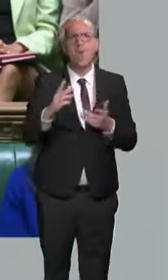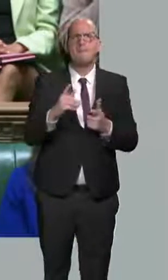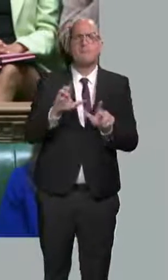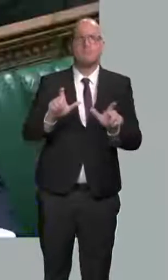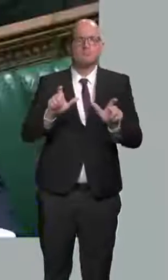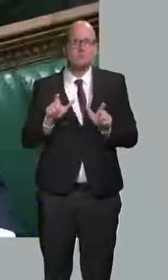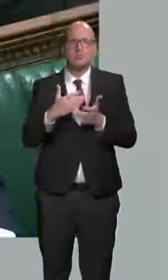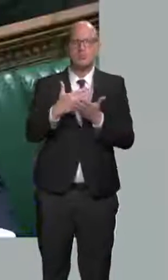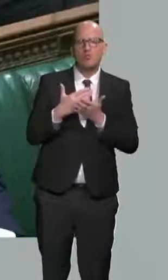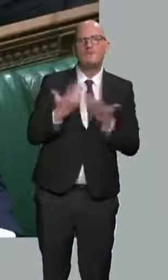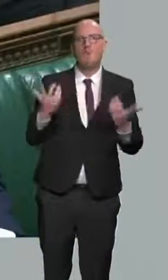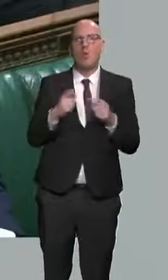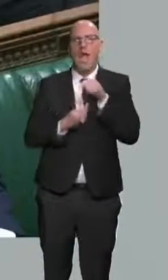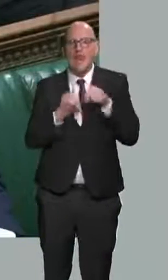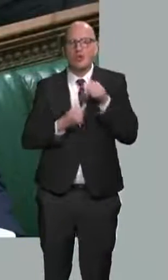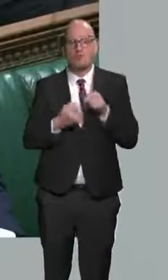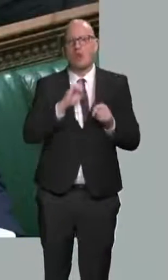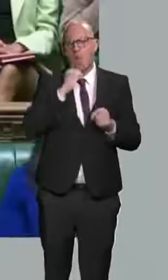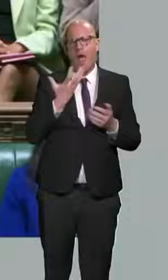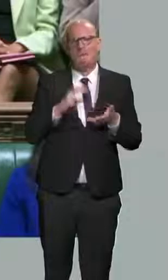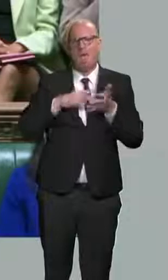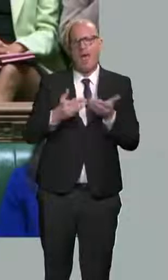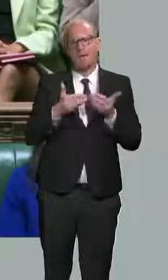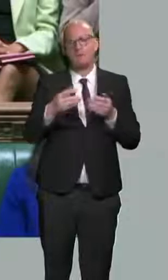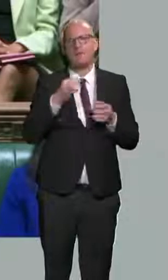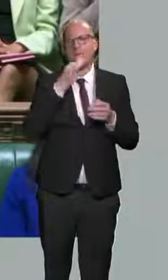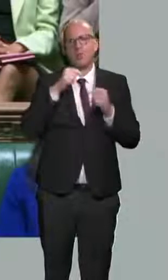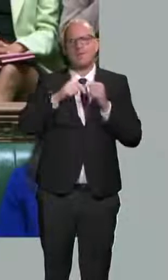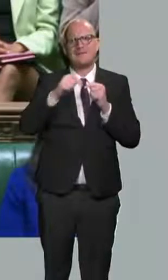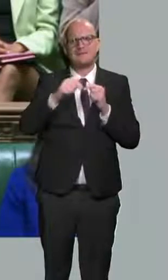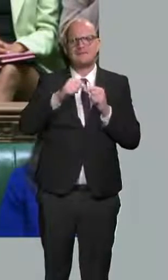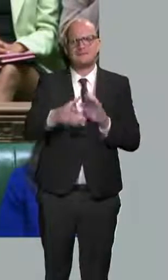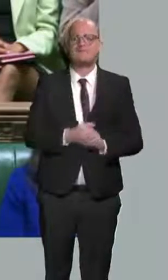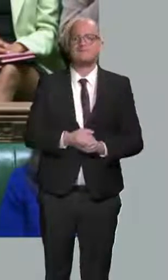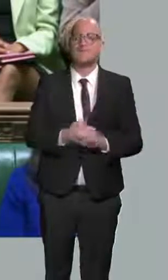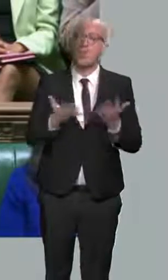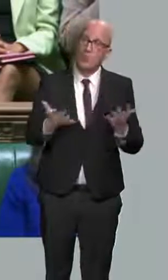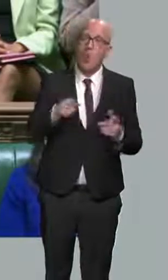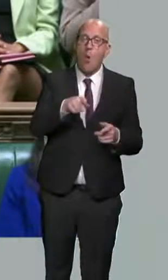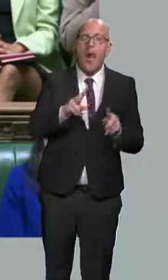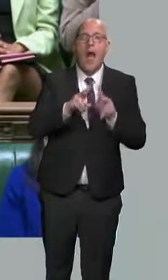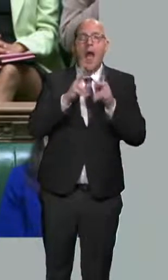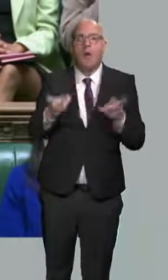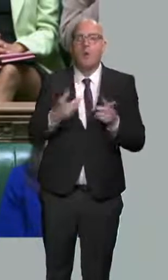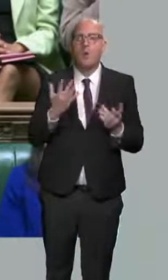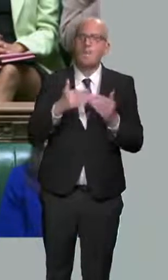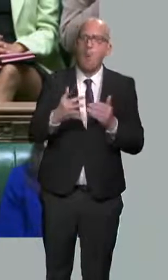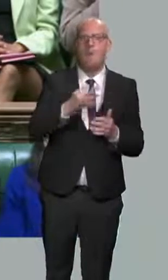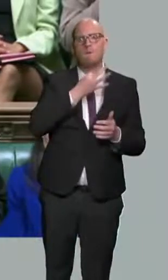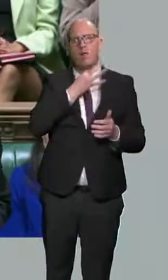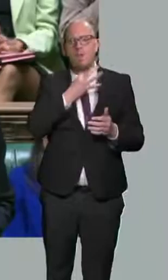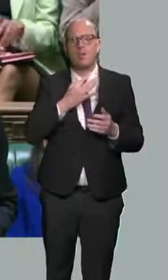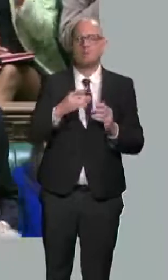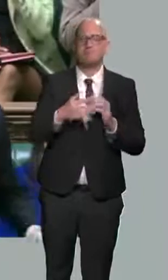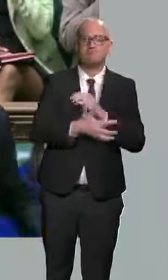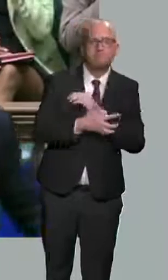coming weeks. And finally, I want to do more to help our most vulnerable households with rising costs. They